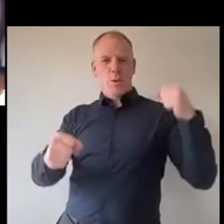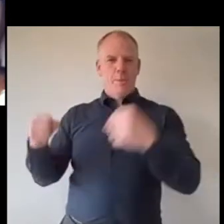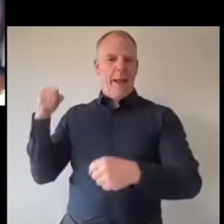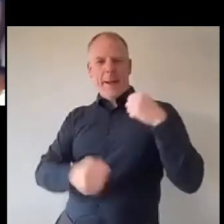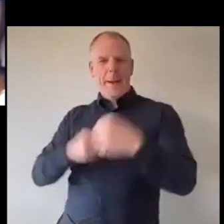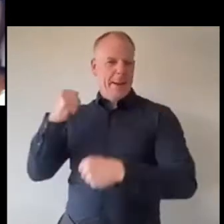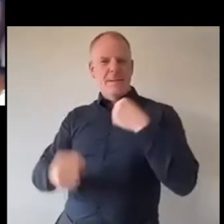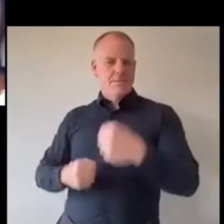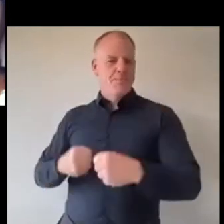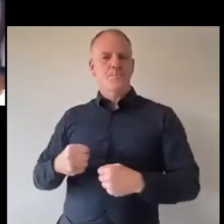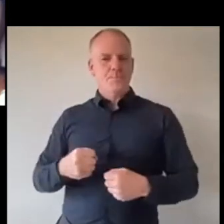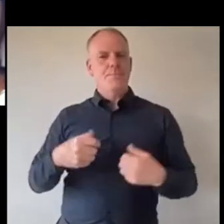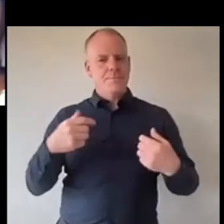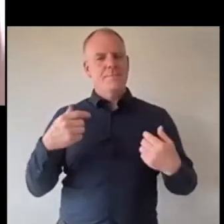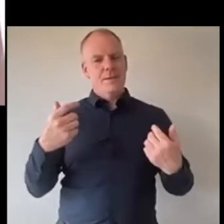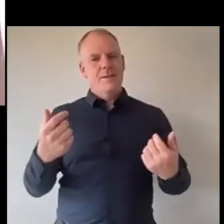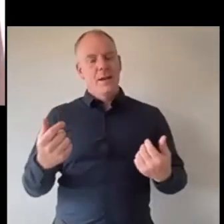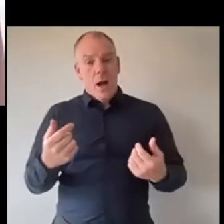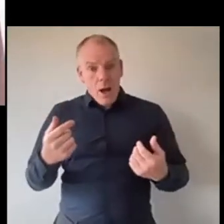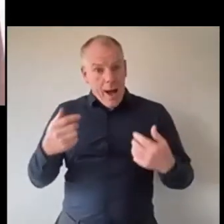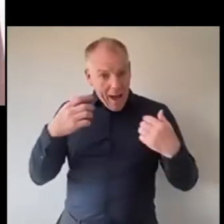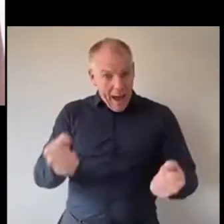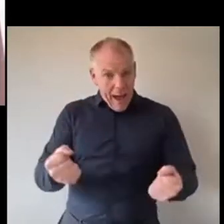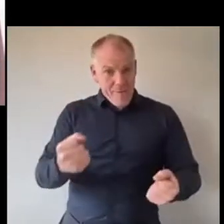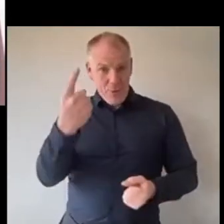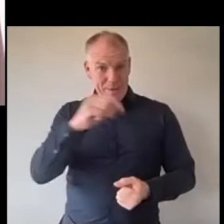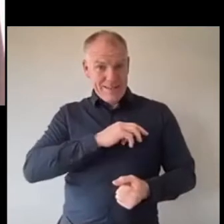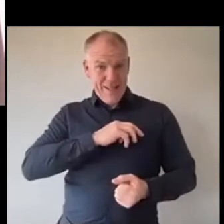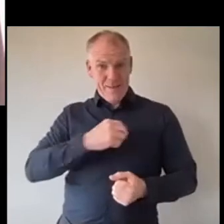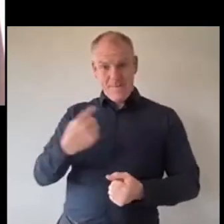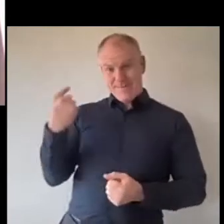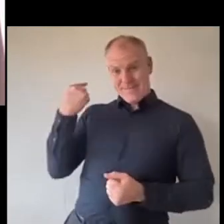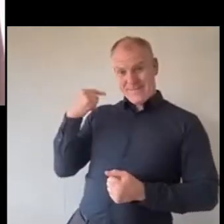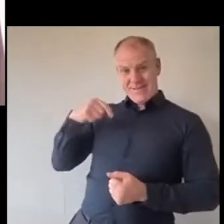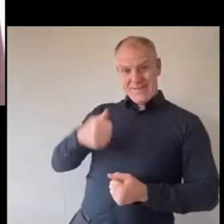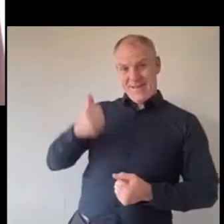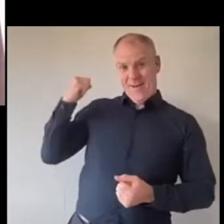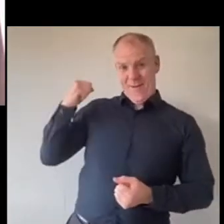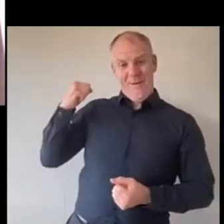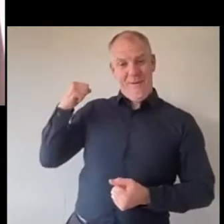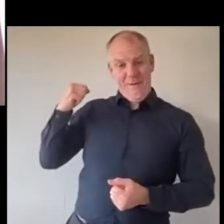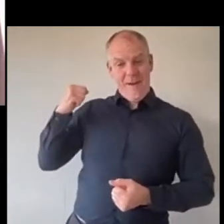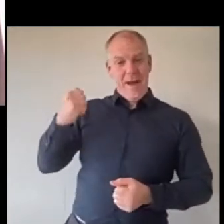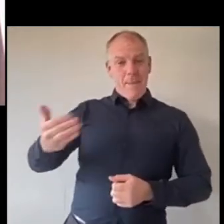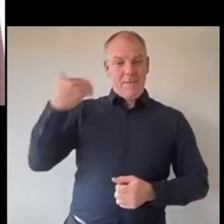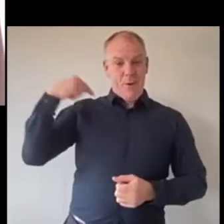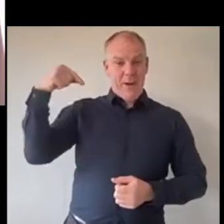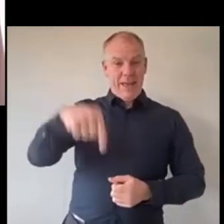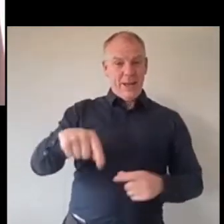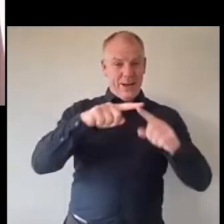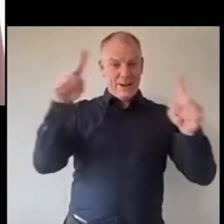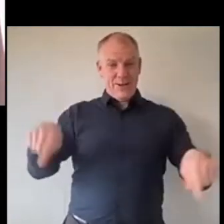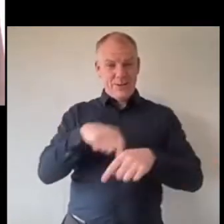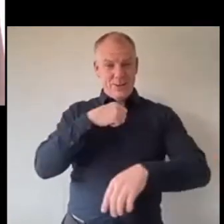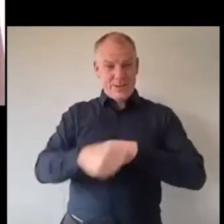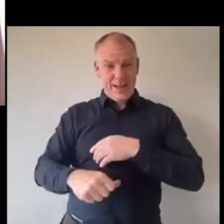I think this is the would you believe I just bought a punch bag for my new before I came on this call I